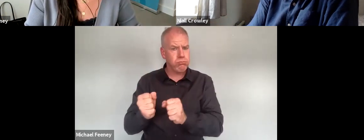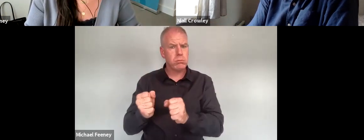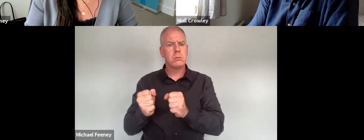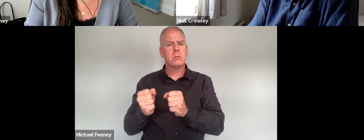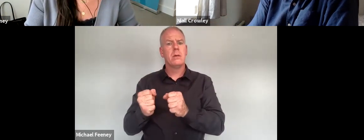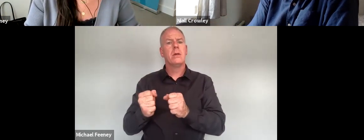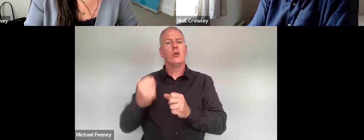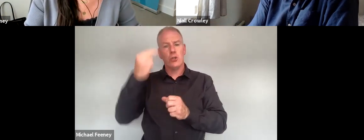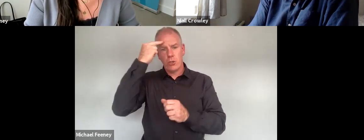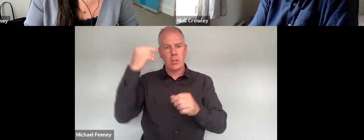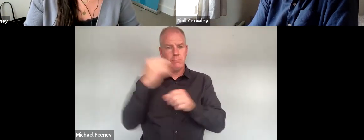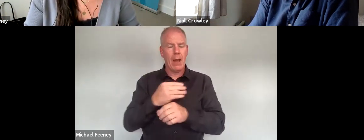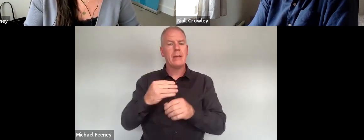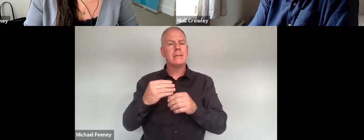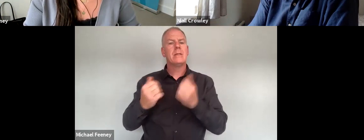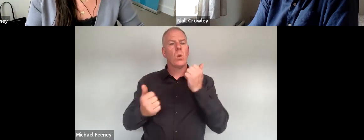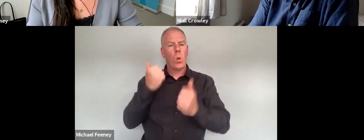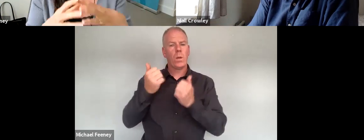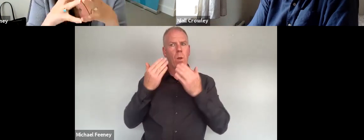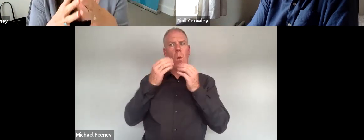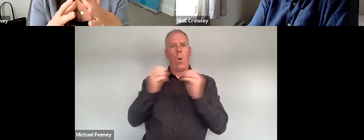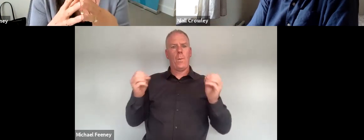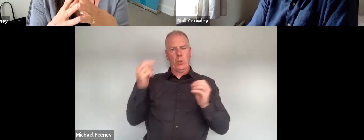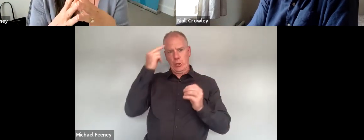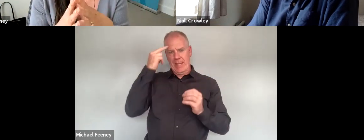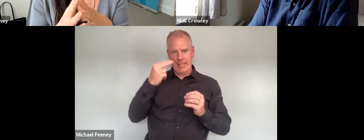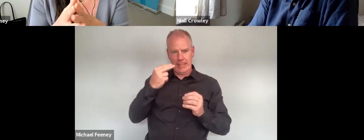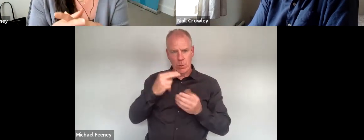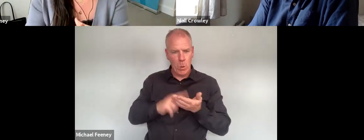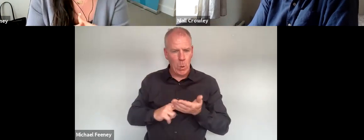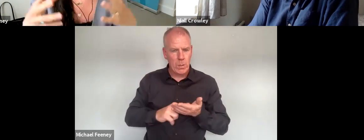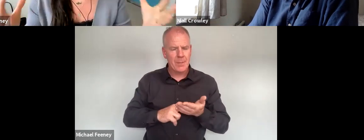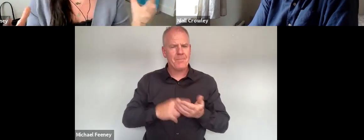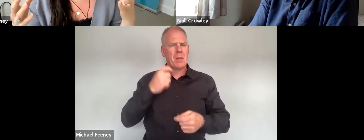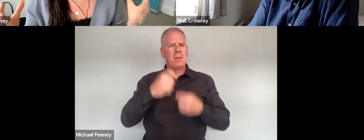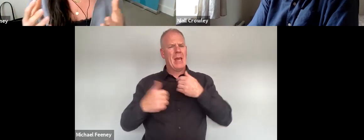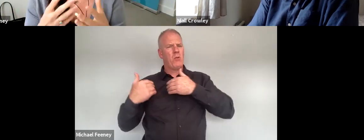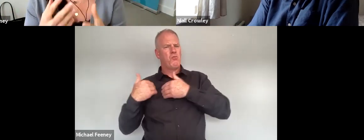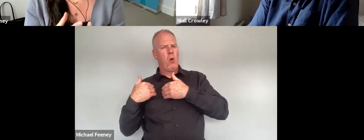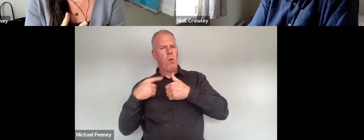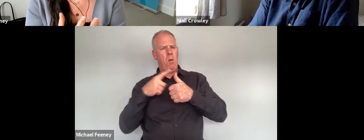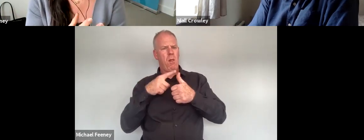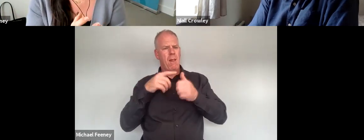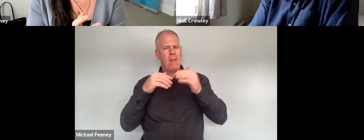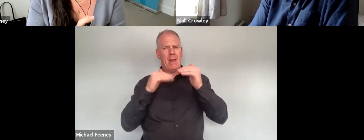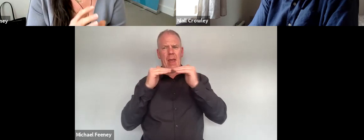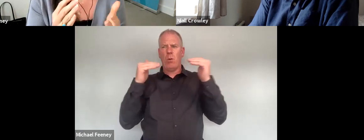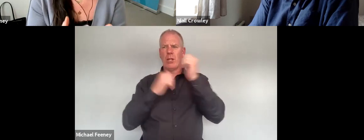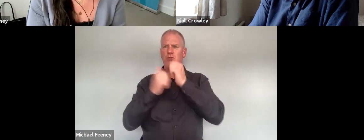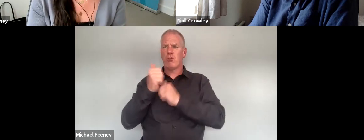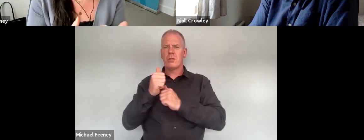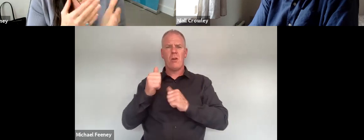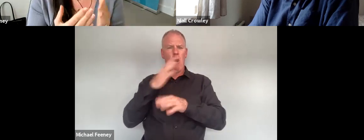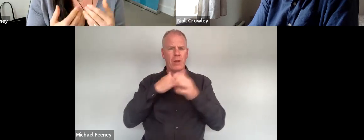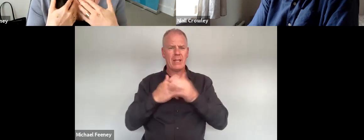interpreted by the courts but what then is the role of the rest of the equality architecture the institutions